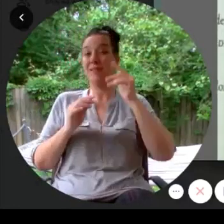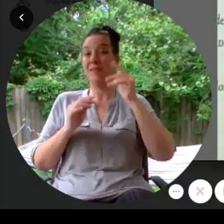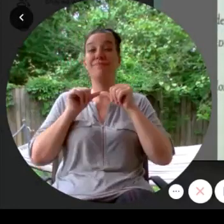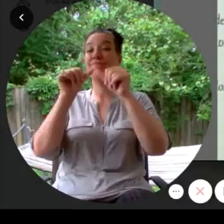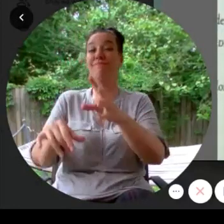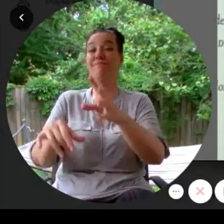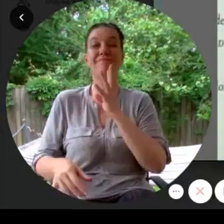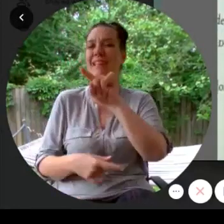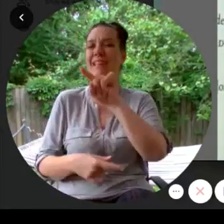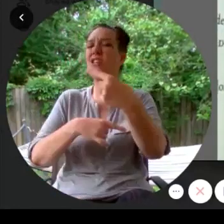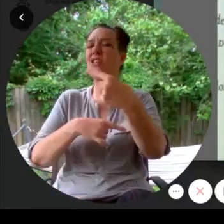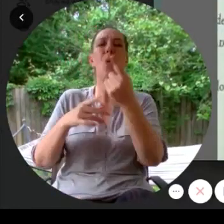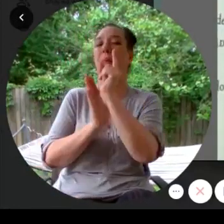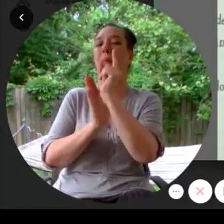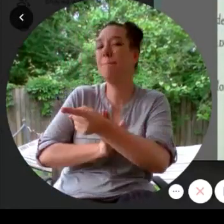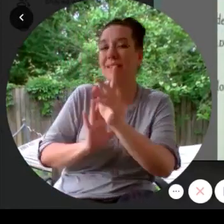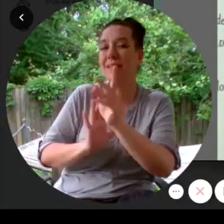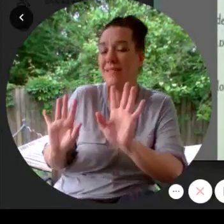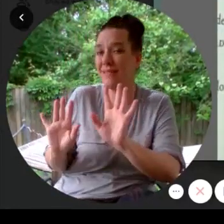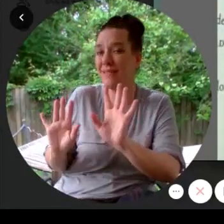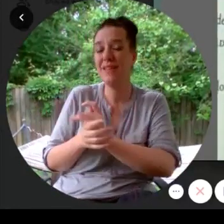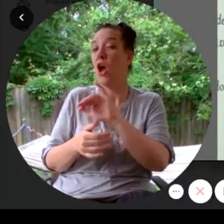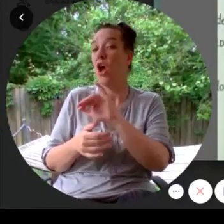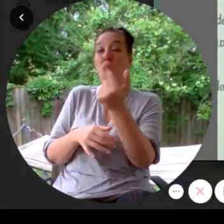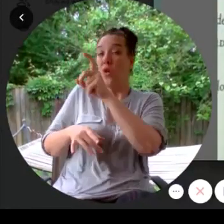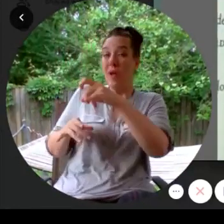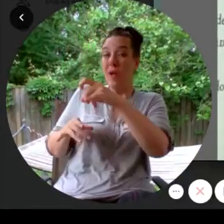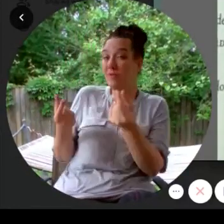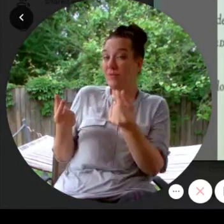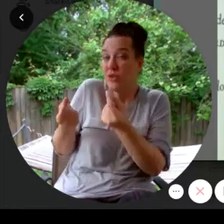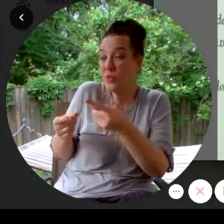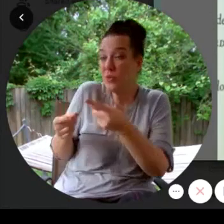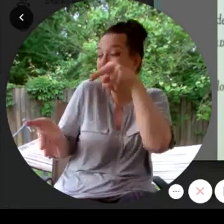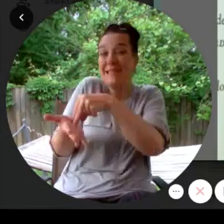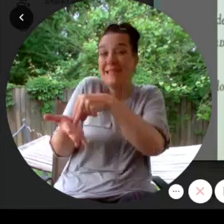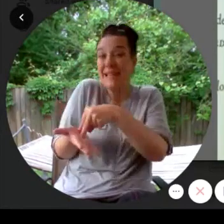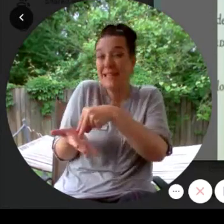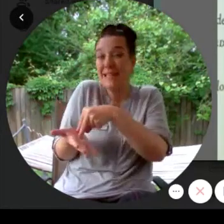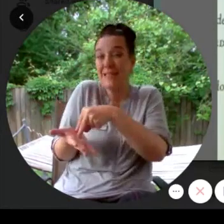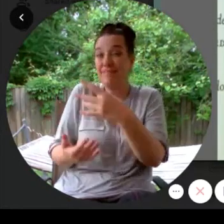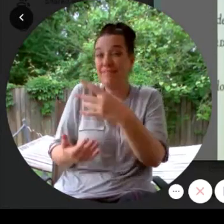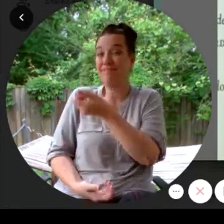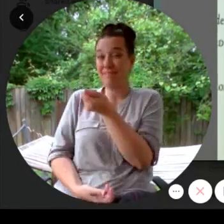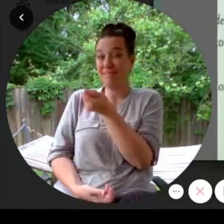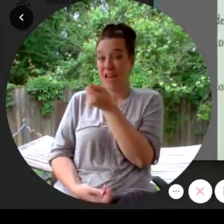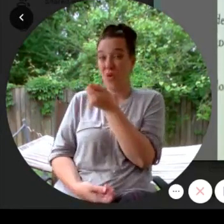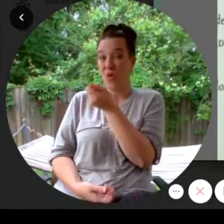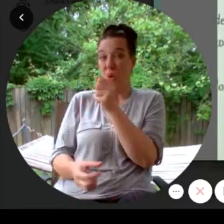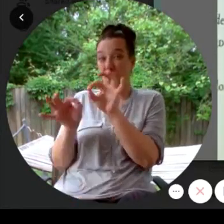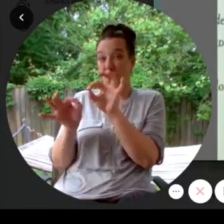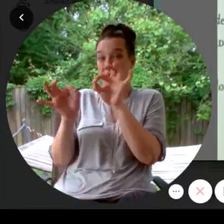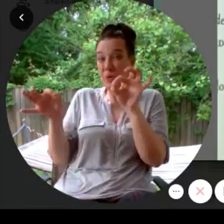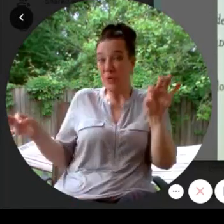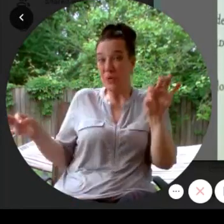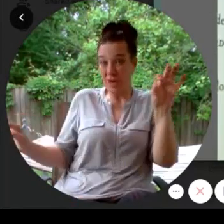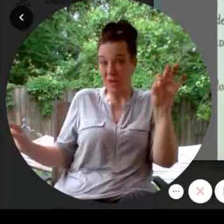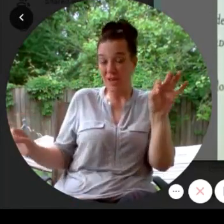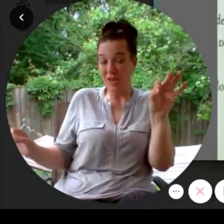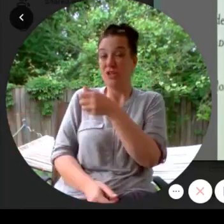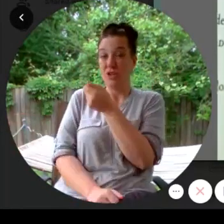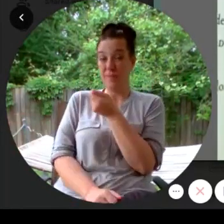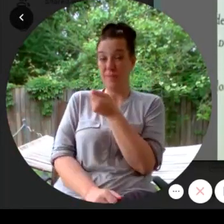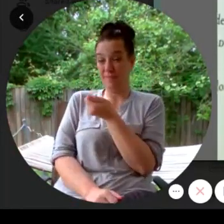only takes a minute. All you have to do is stand here and hold this end of our thread.